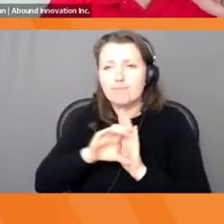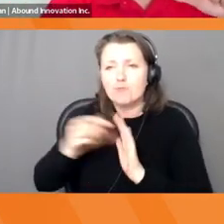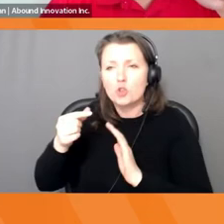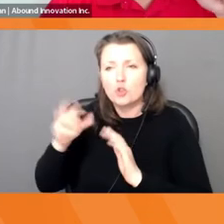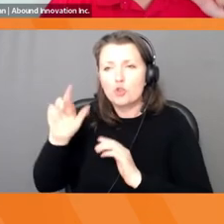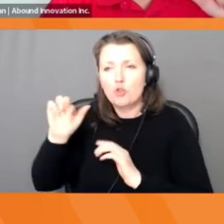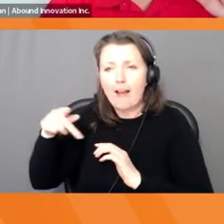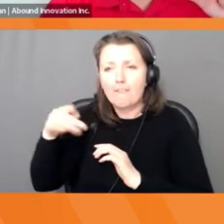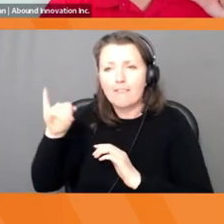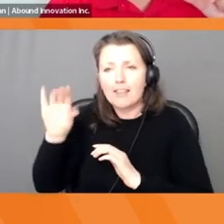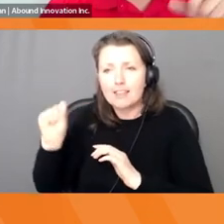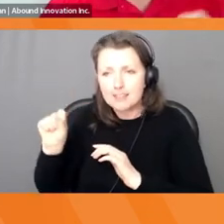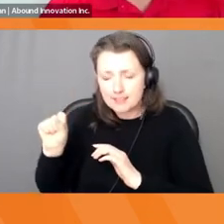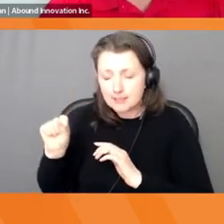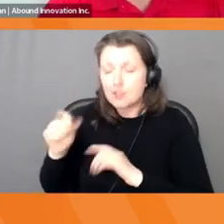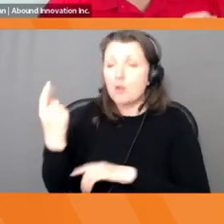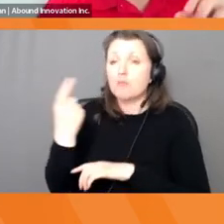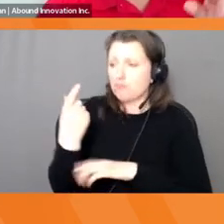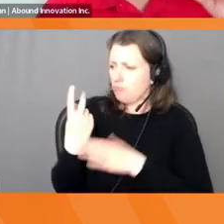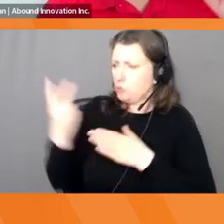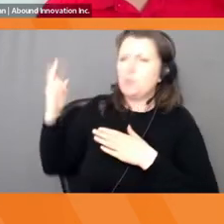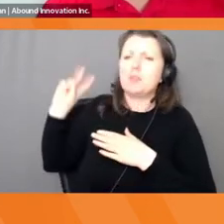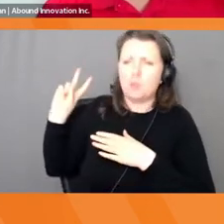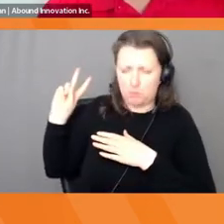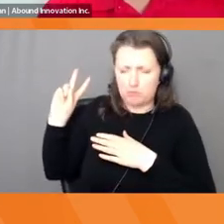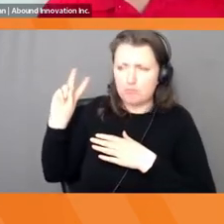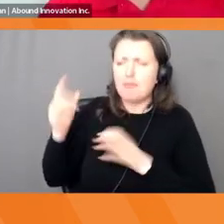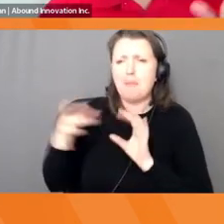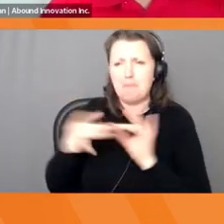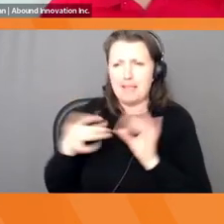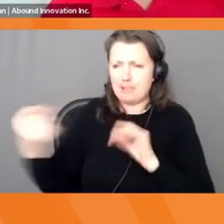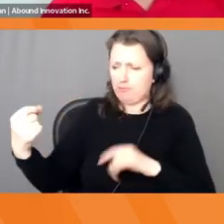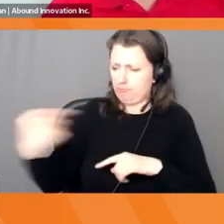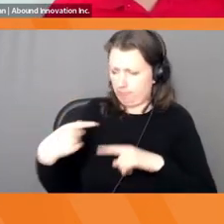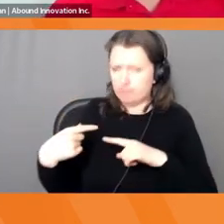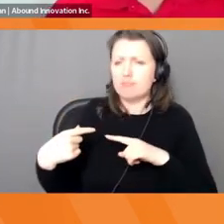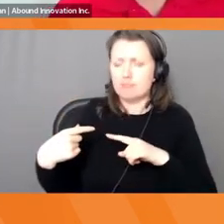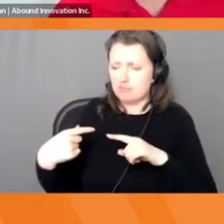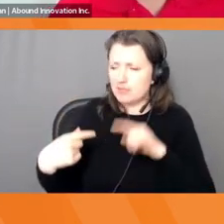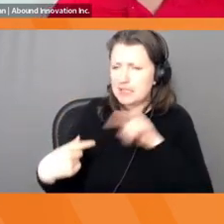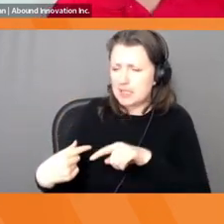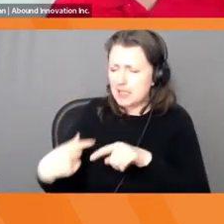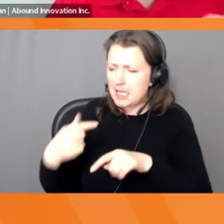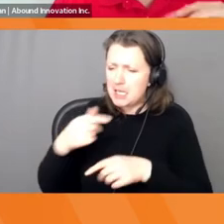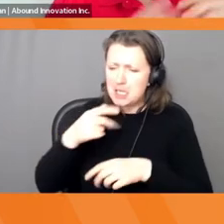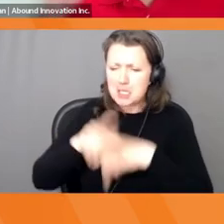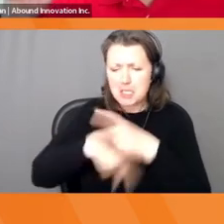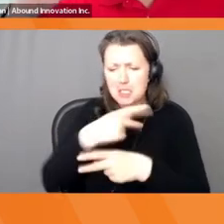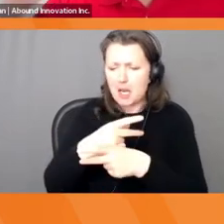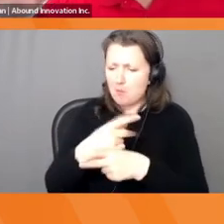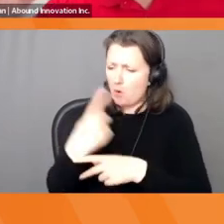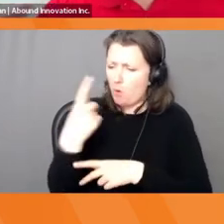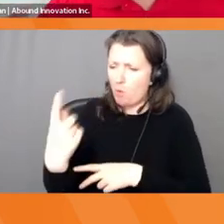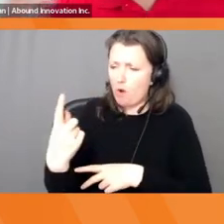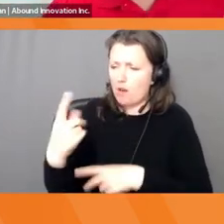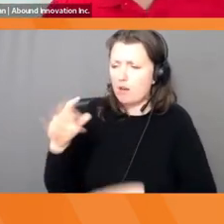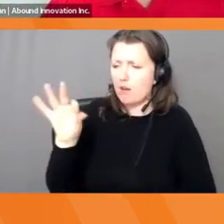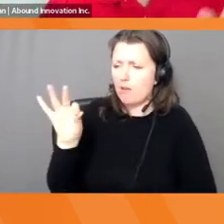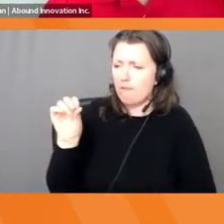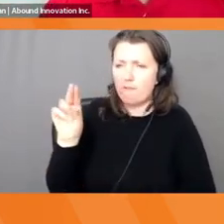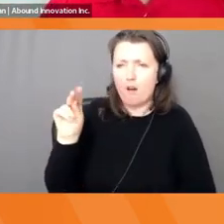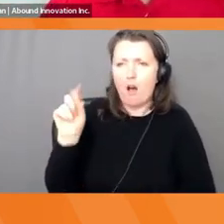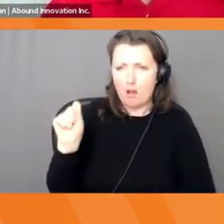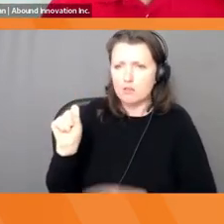got a message about two weeks ago that said, by the way, there's this thing called type one fonts. So these are all the fonts on your machine.